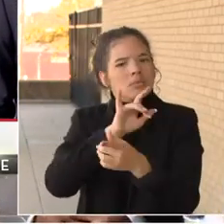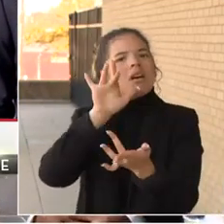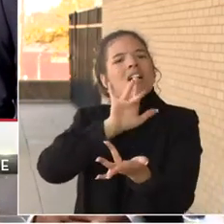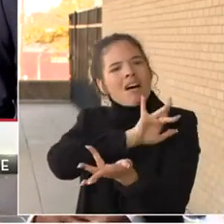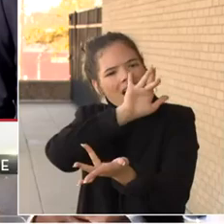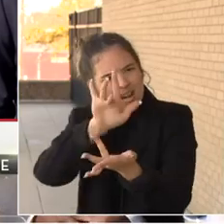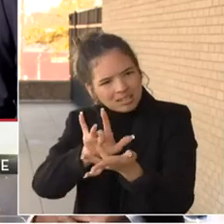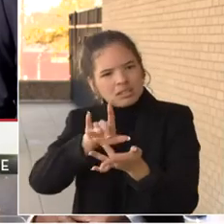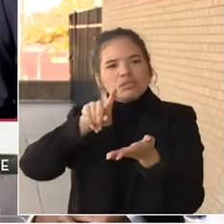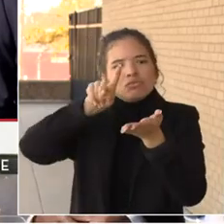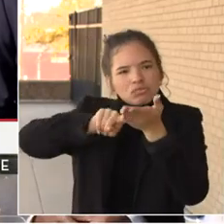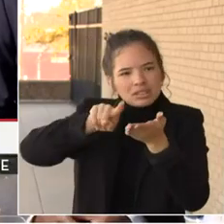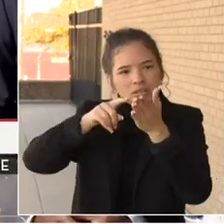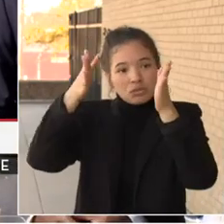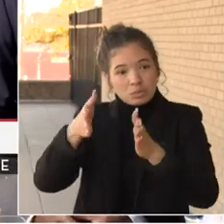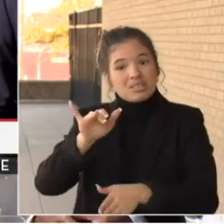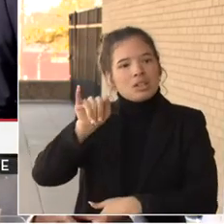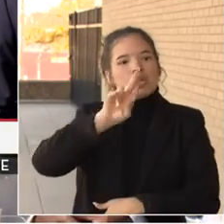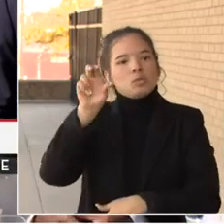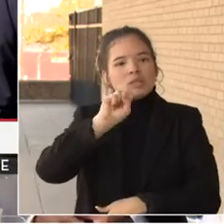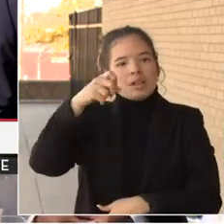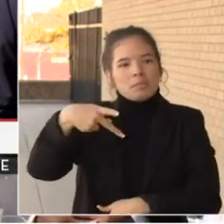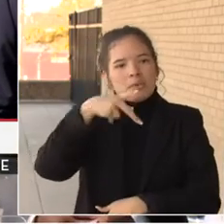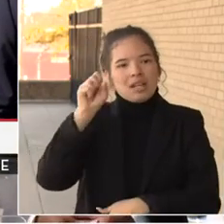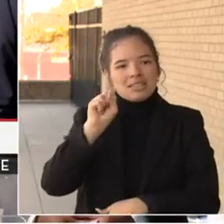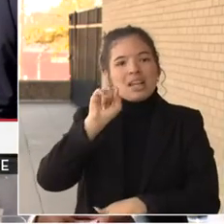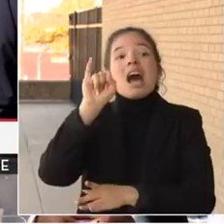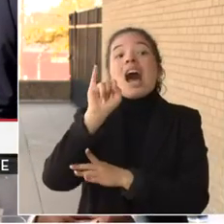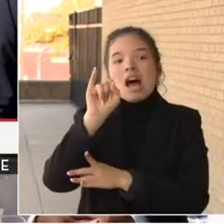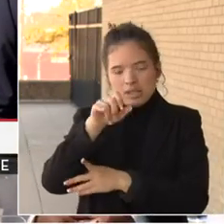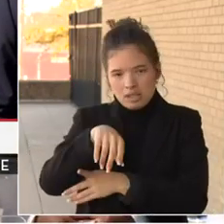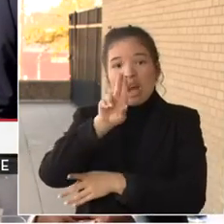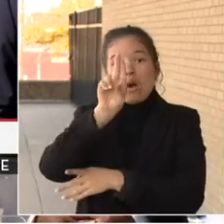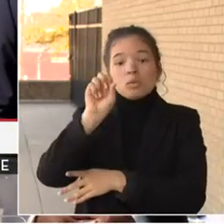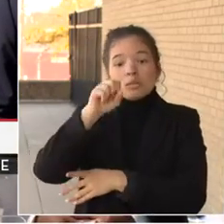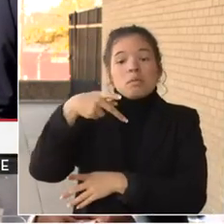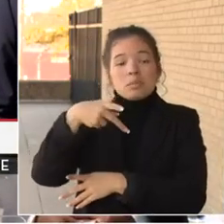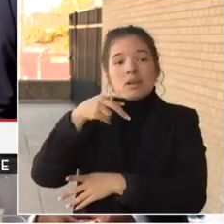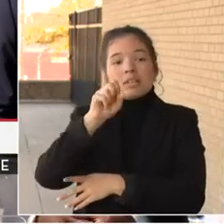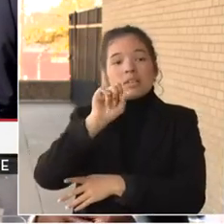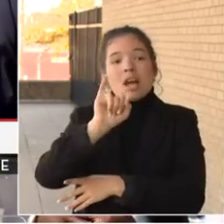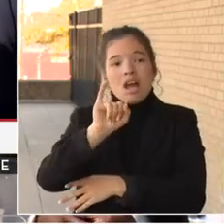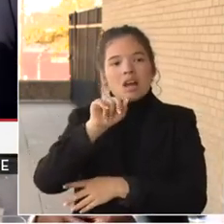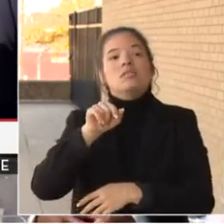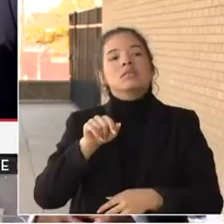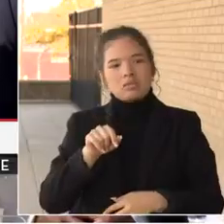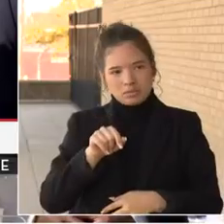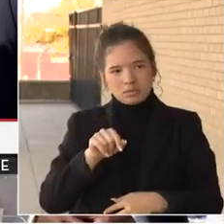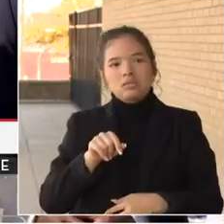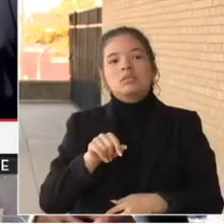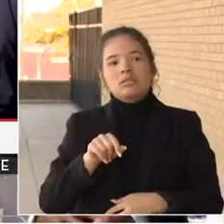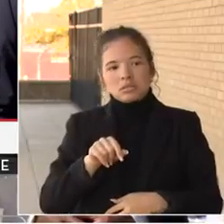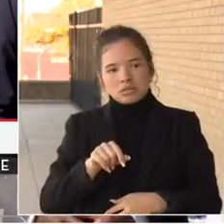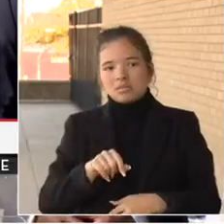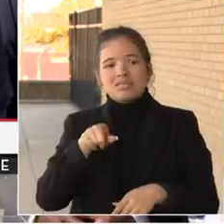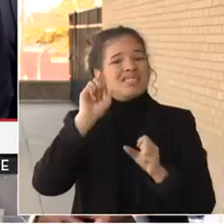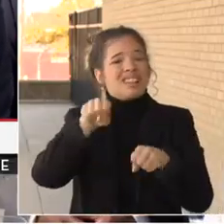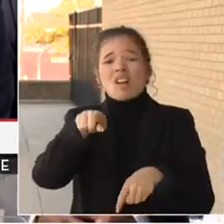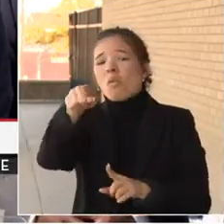Service at USPIS.gov or by calling 1-877-876-2455.